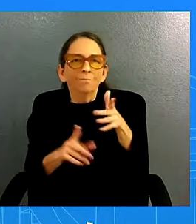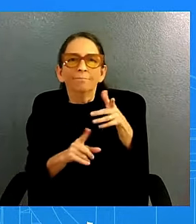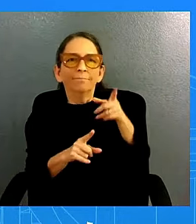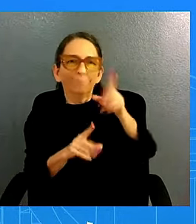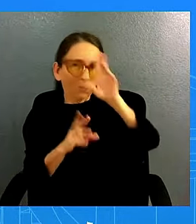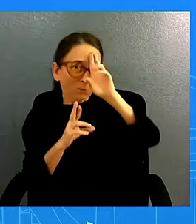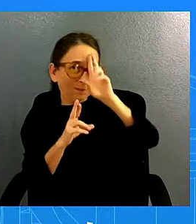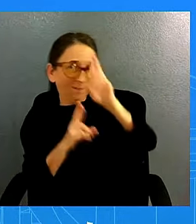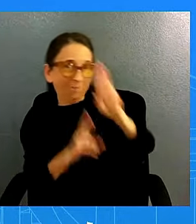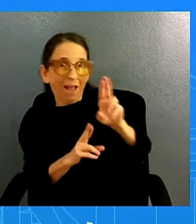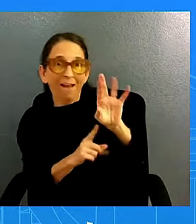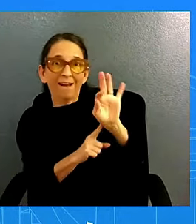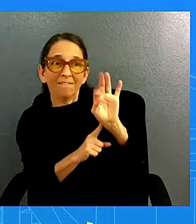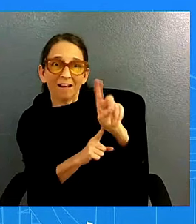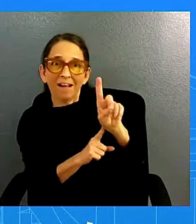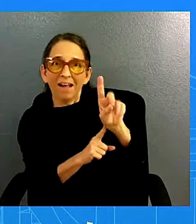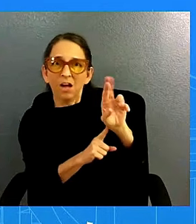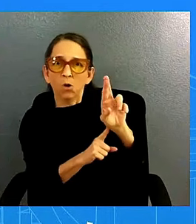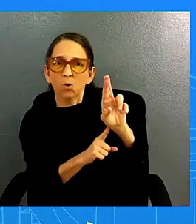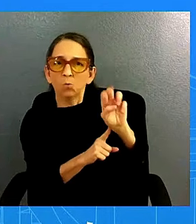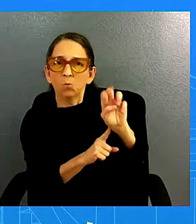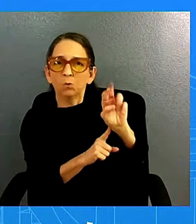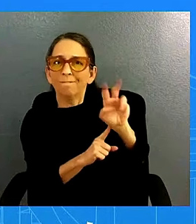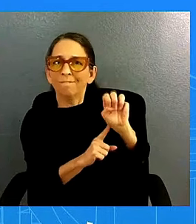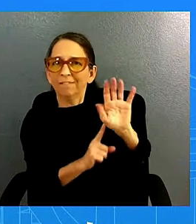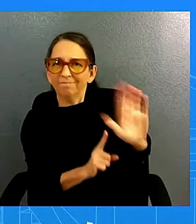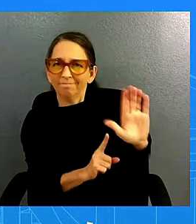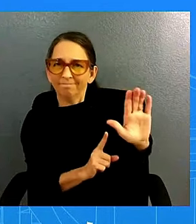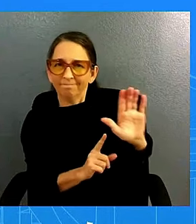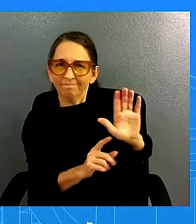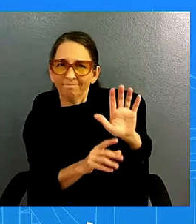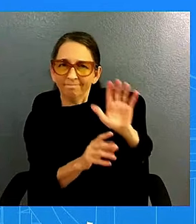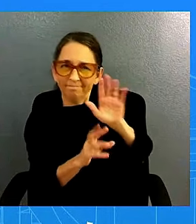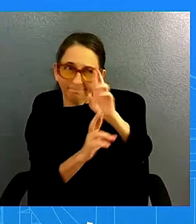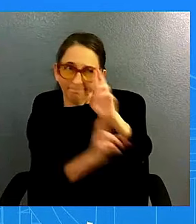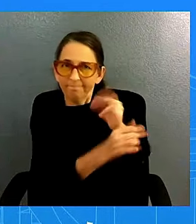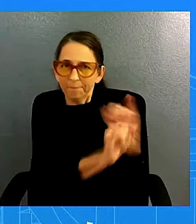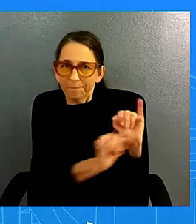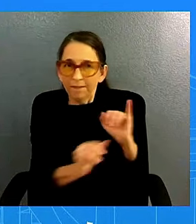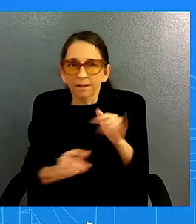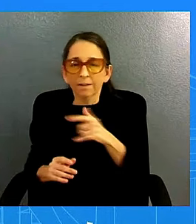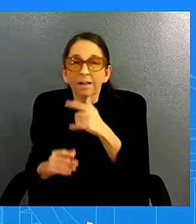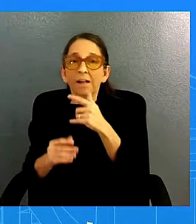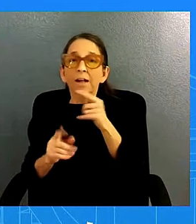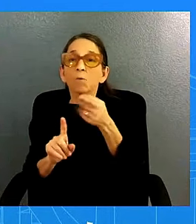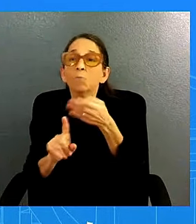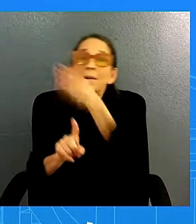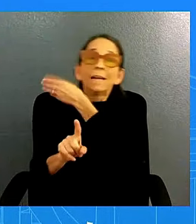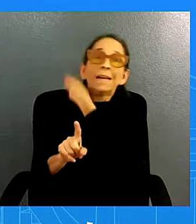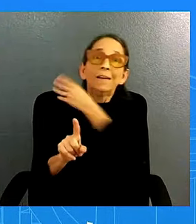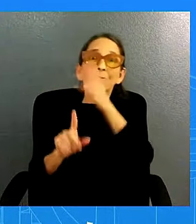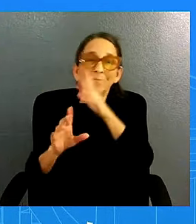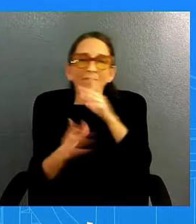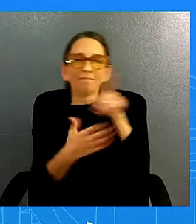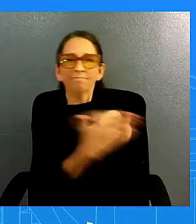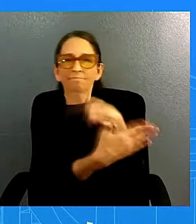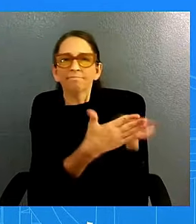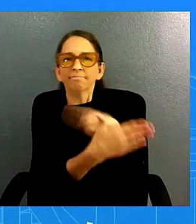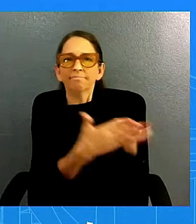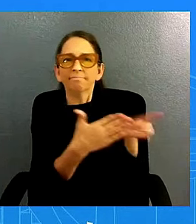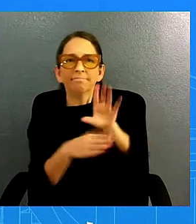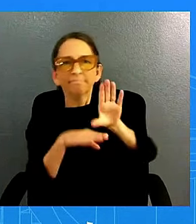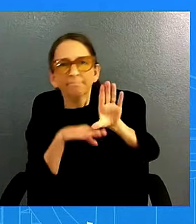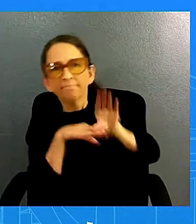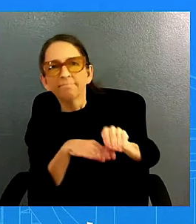after his predecessor predecessor repeatedly criticized the fed and undermined its independence simply by respecting that